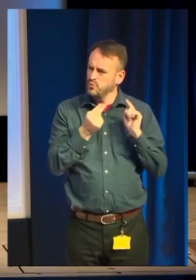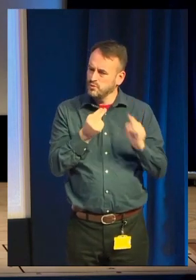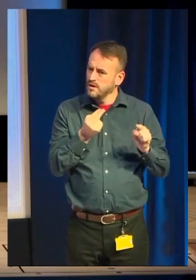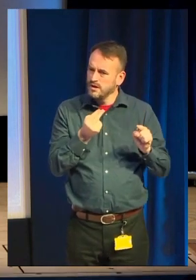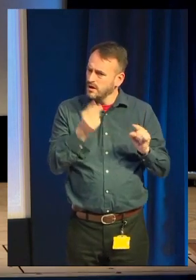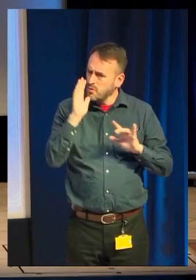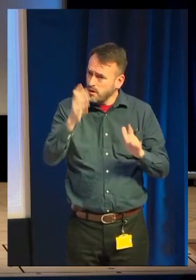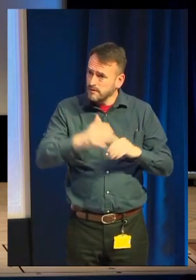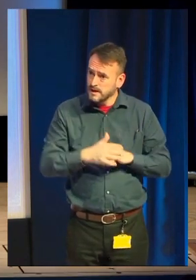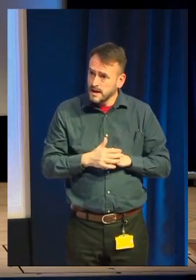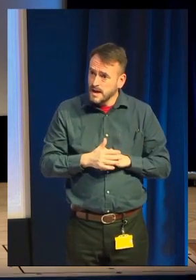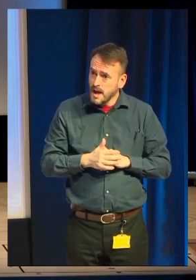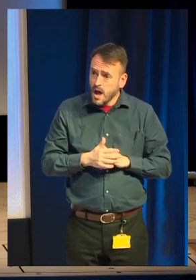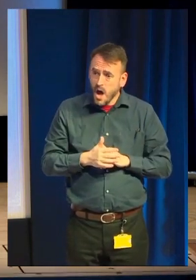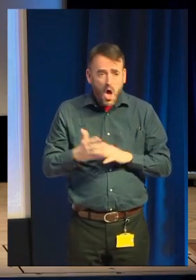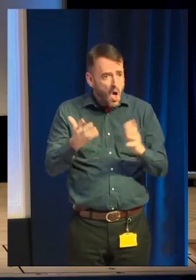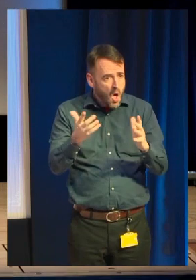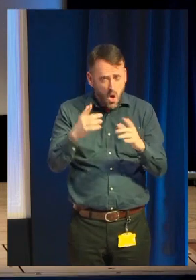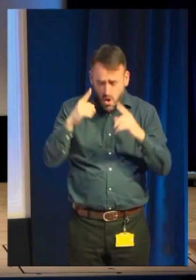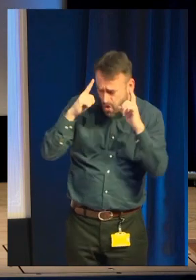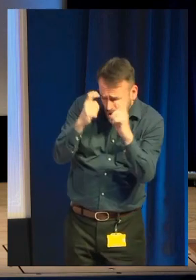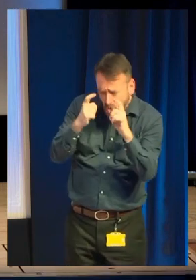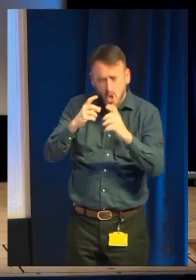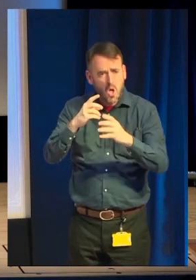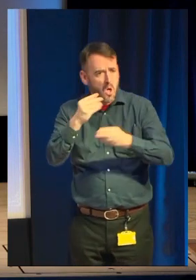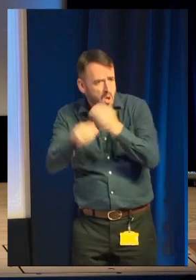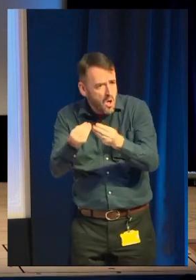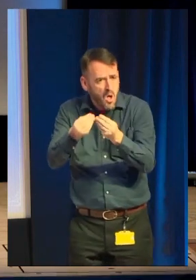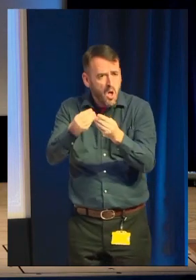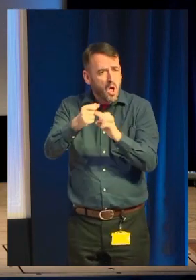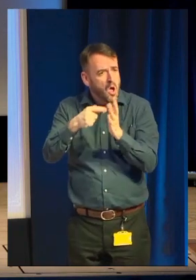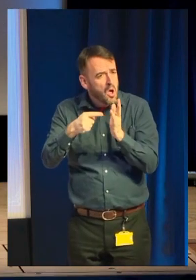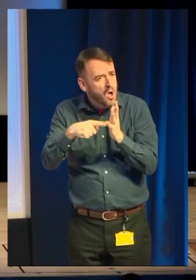puzzle in the game. But the existence of the puzzle is not a spoiler.